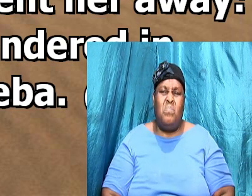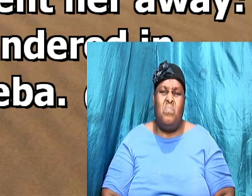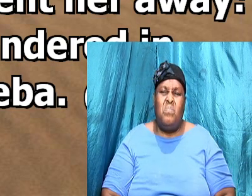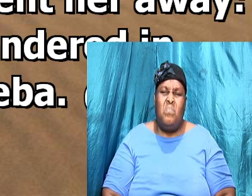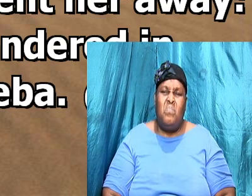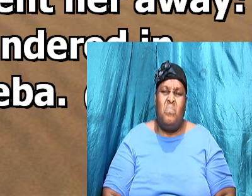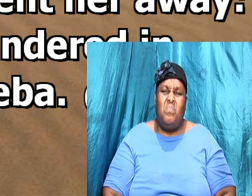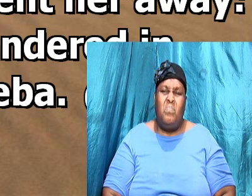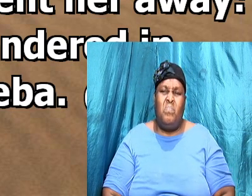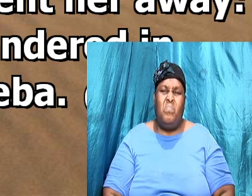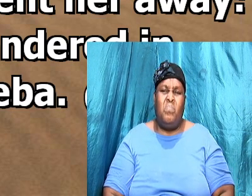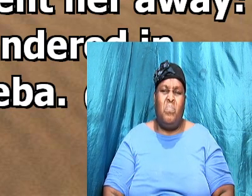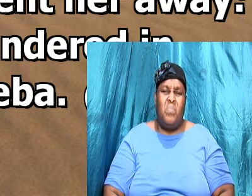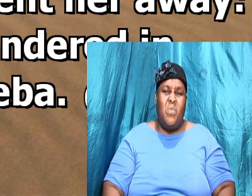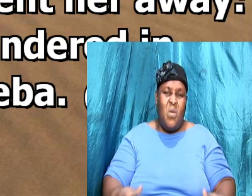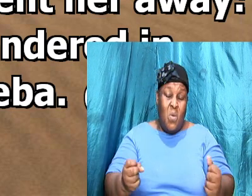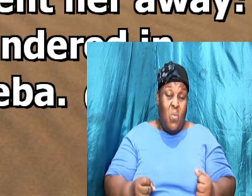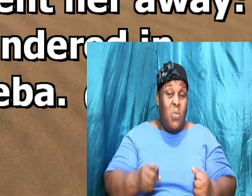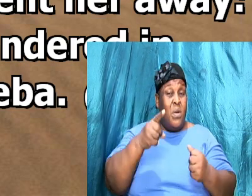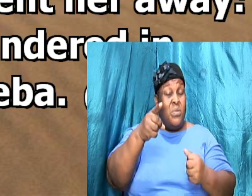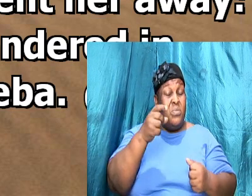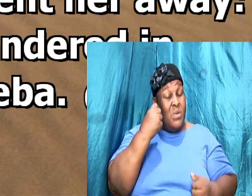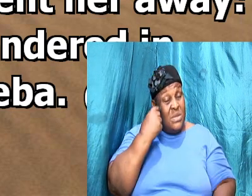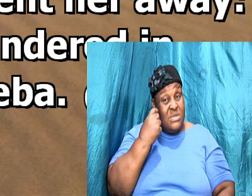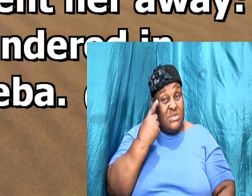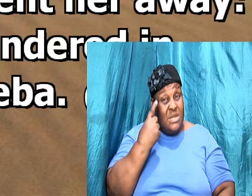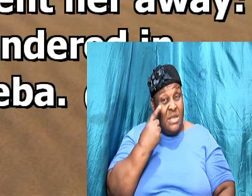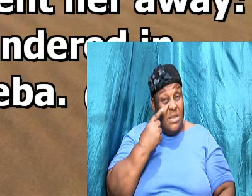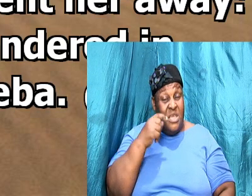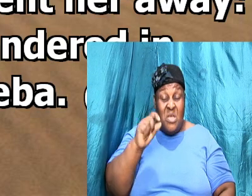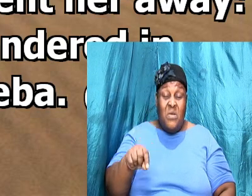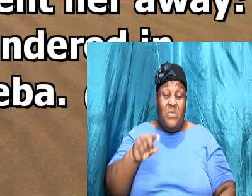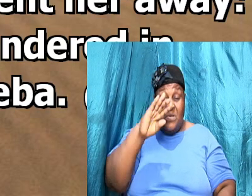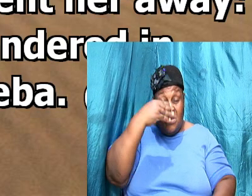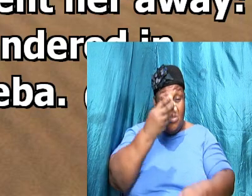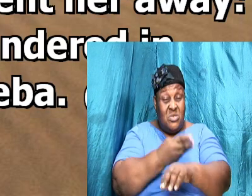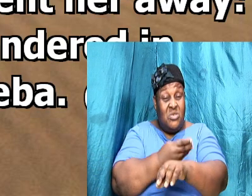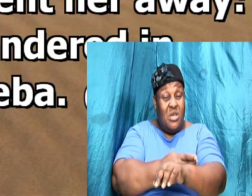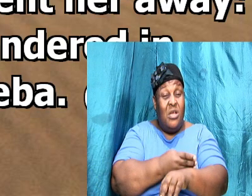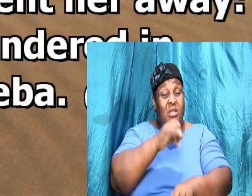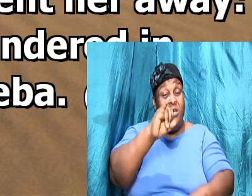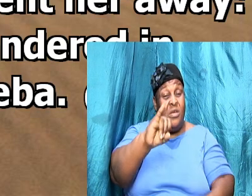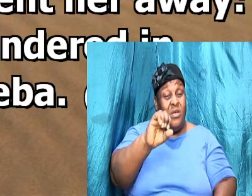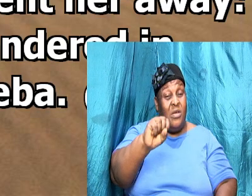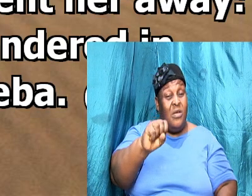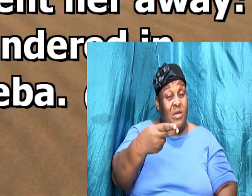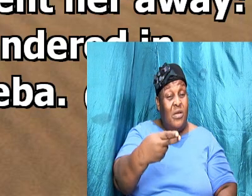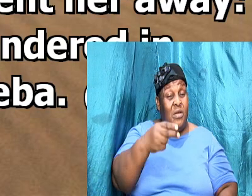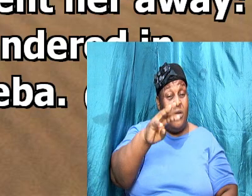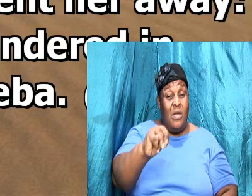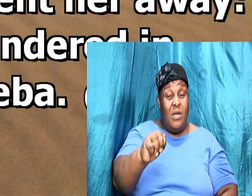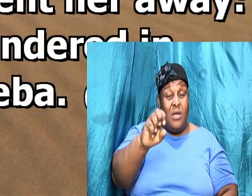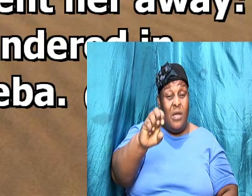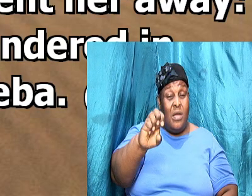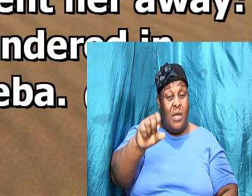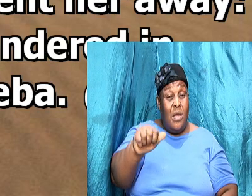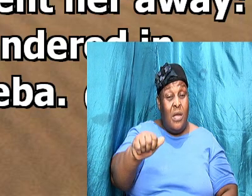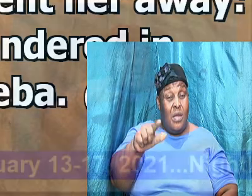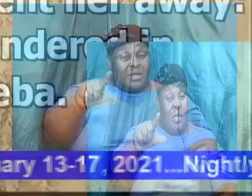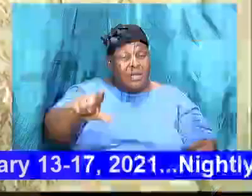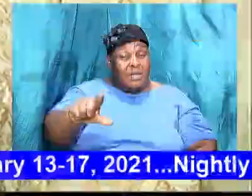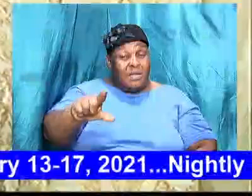I want you to understand brethren that this child Ishmael if it was not for the word of God which says